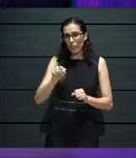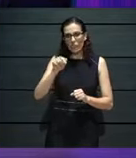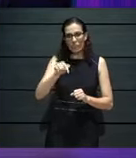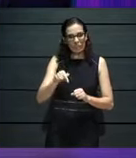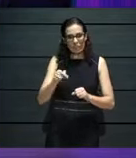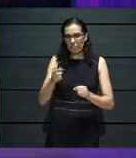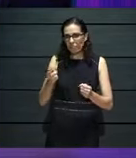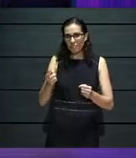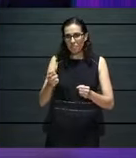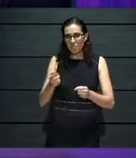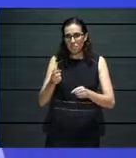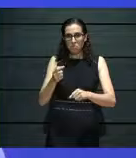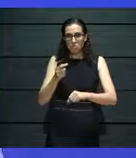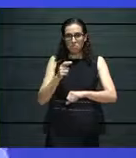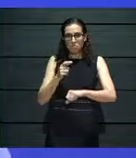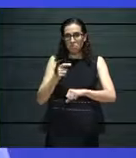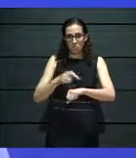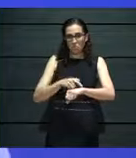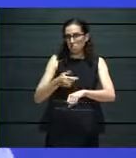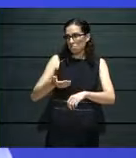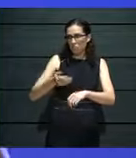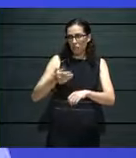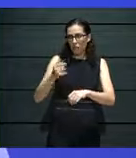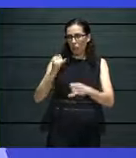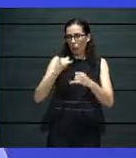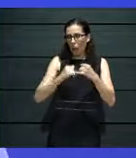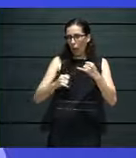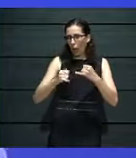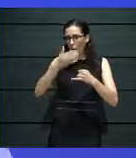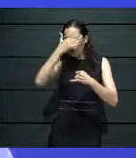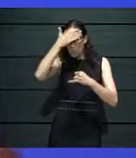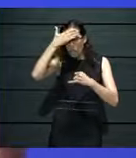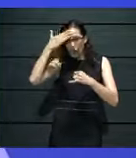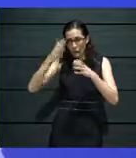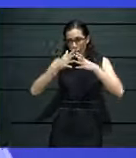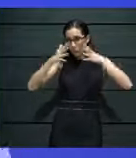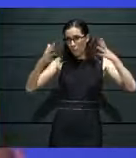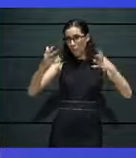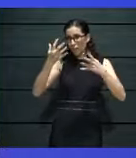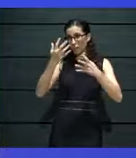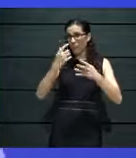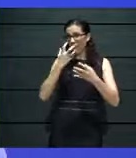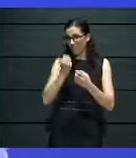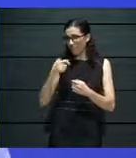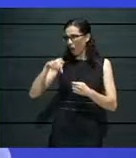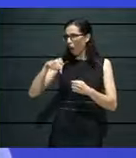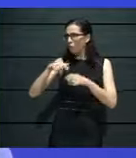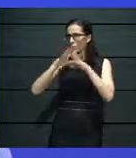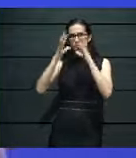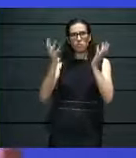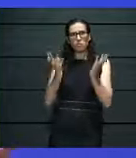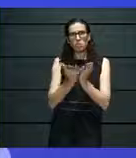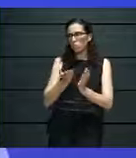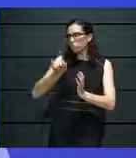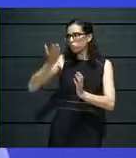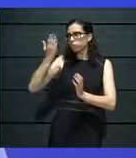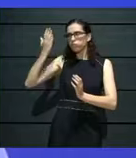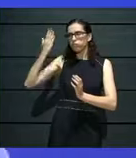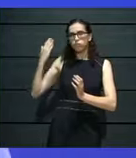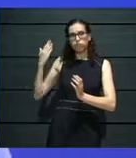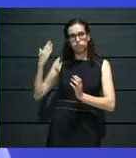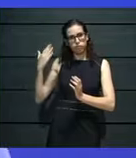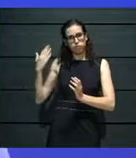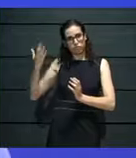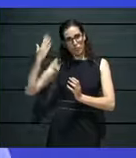generation, not even generation, because, you know, I think the last big thing that would have affected a generation could be considered to be the Second World